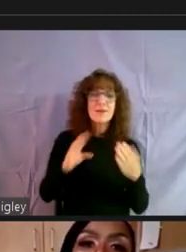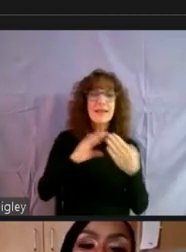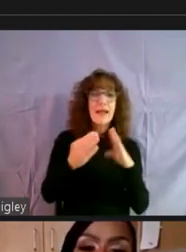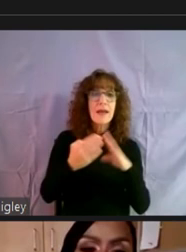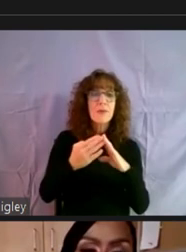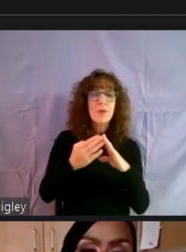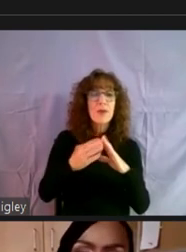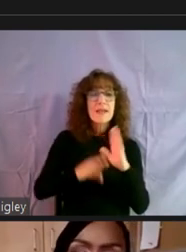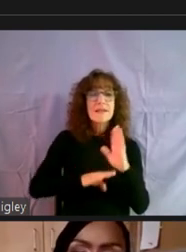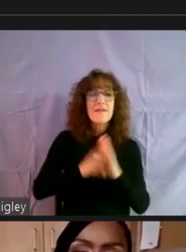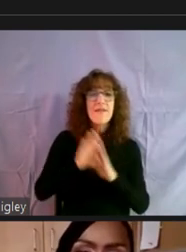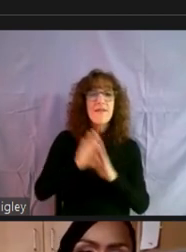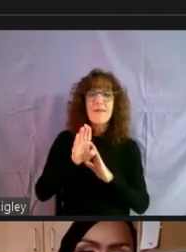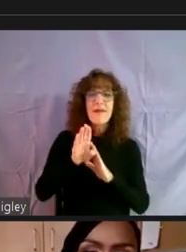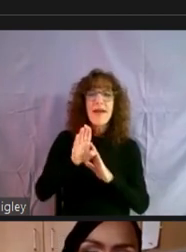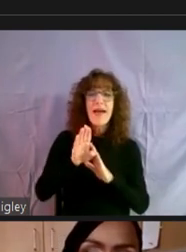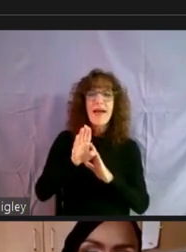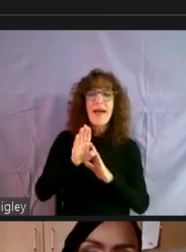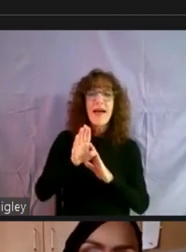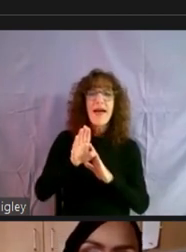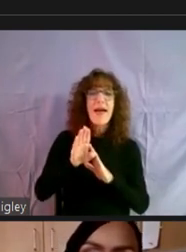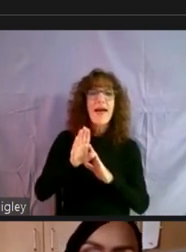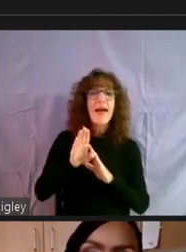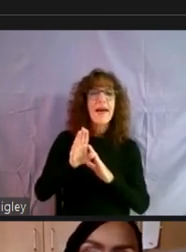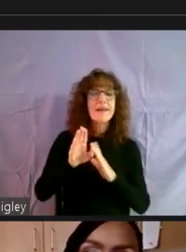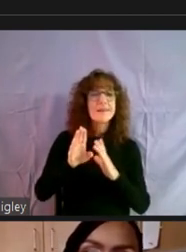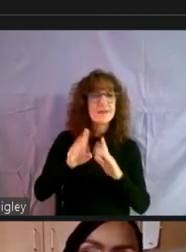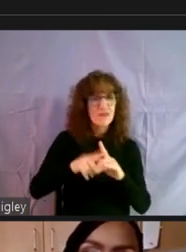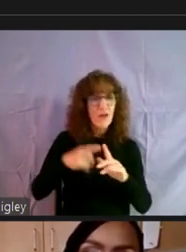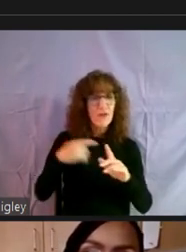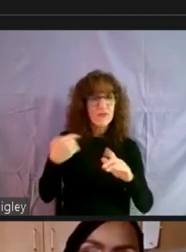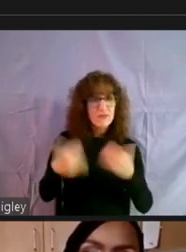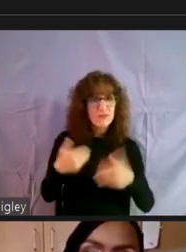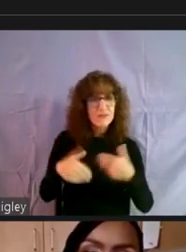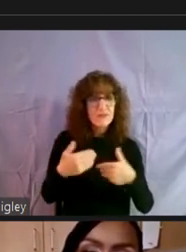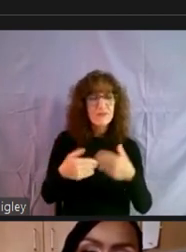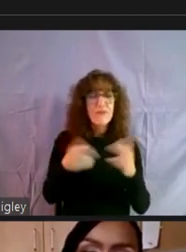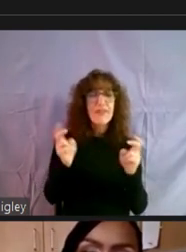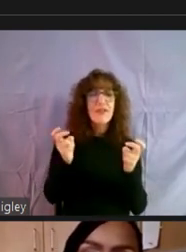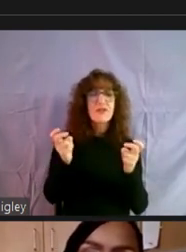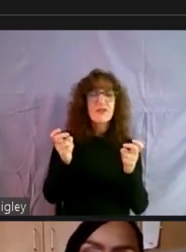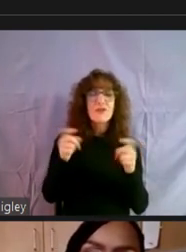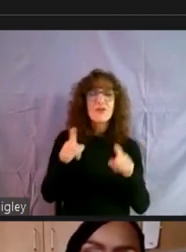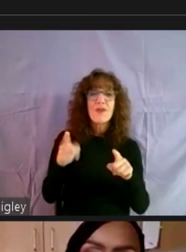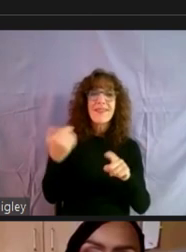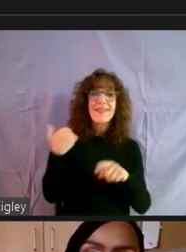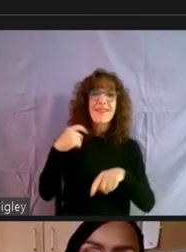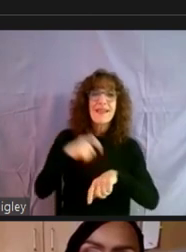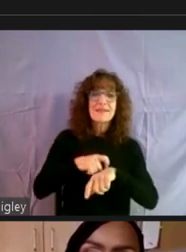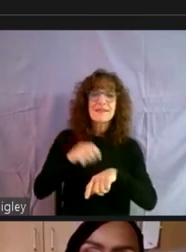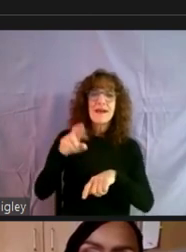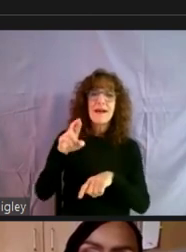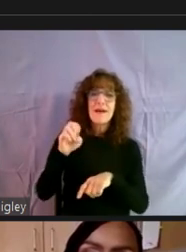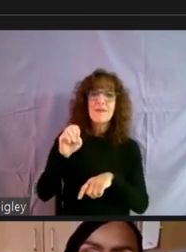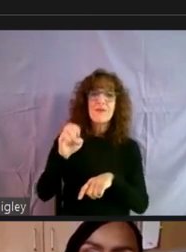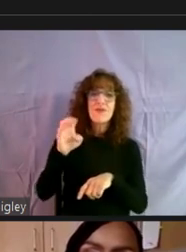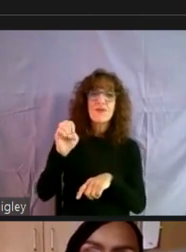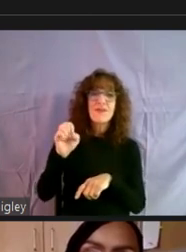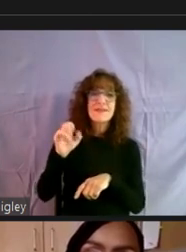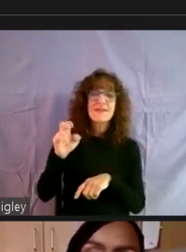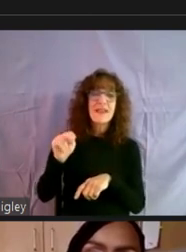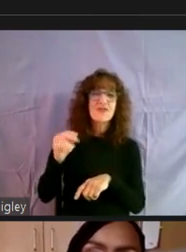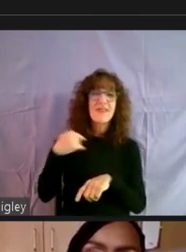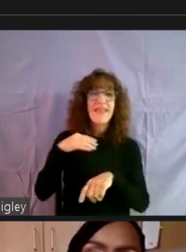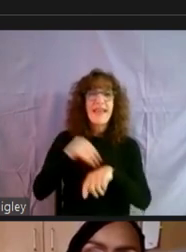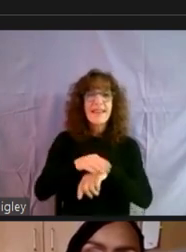get activated on this issue, right? Um, I know that during the last recession, they, they had, they had counseling